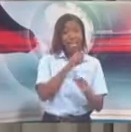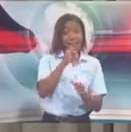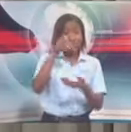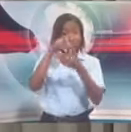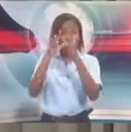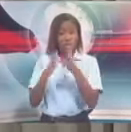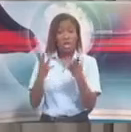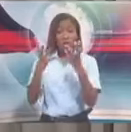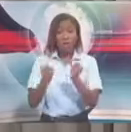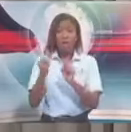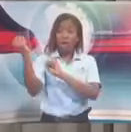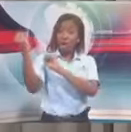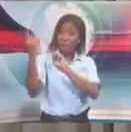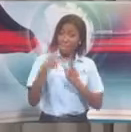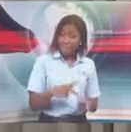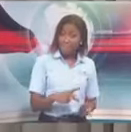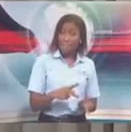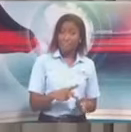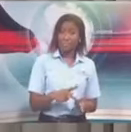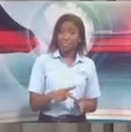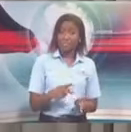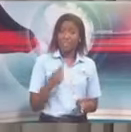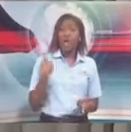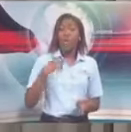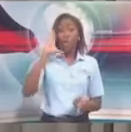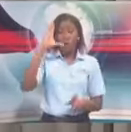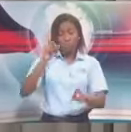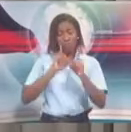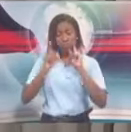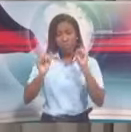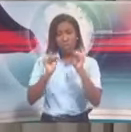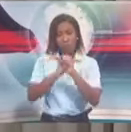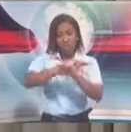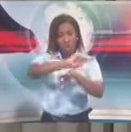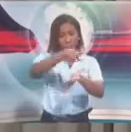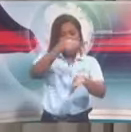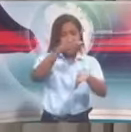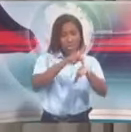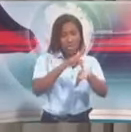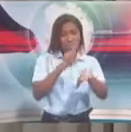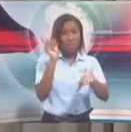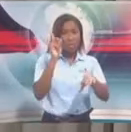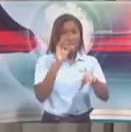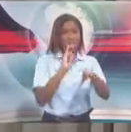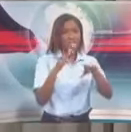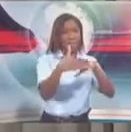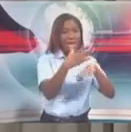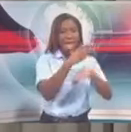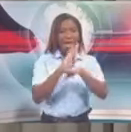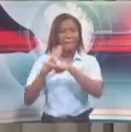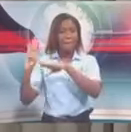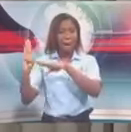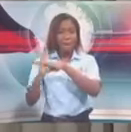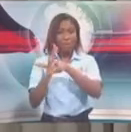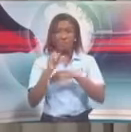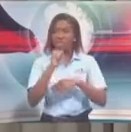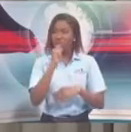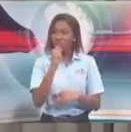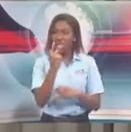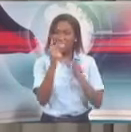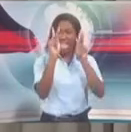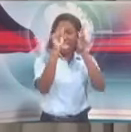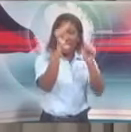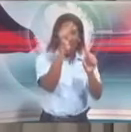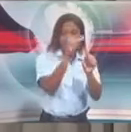by the principals of these various institutions in Barbados and Jamaica. It is not a personal reach-out to minister,